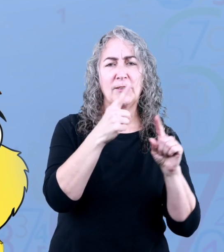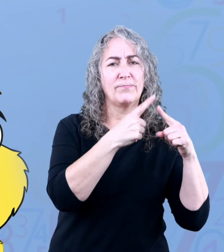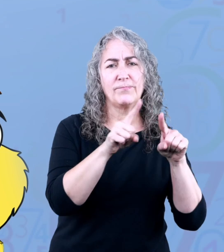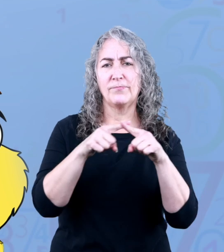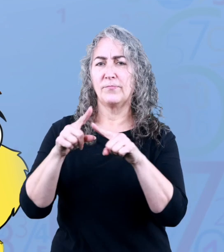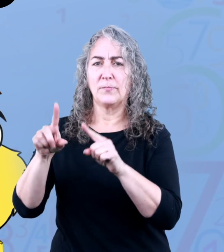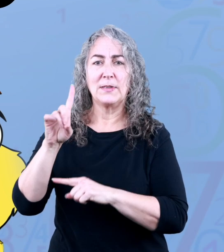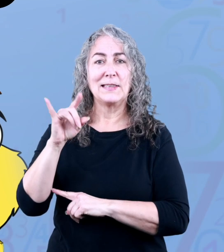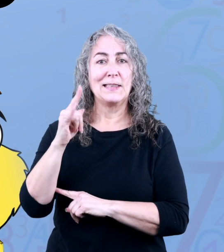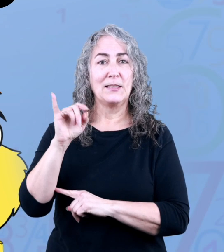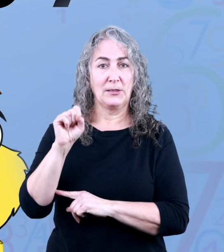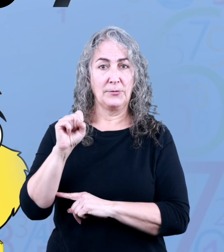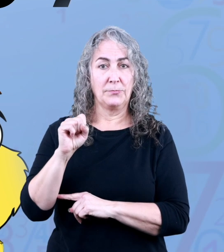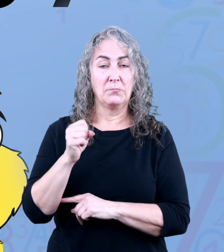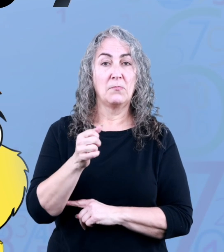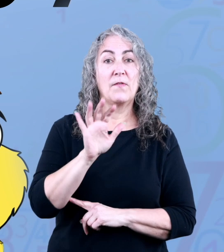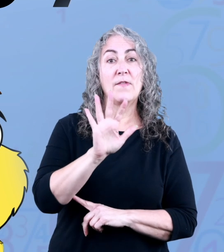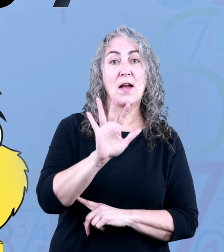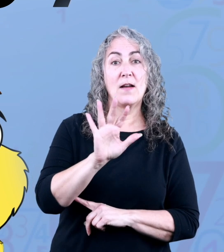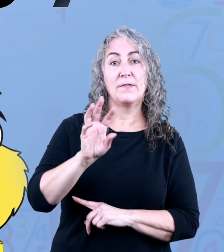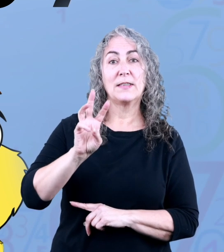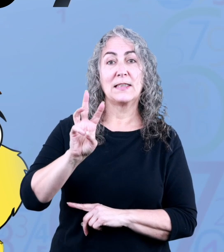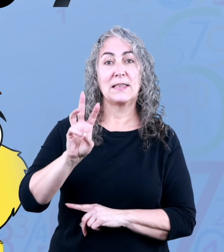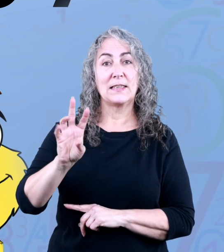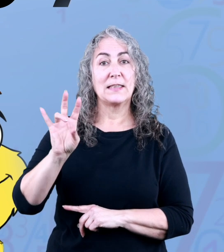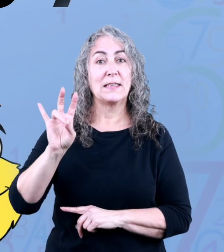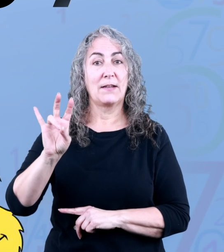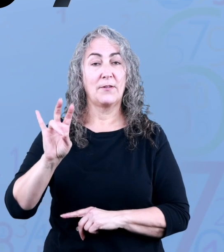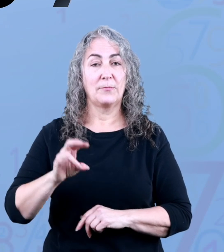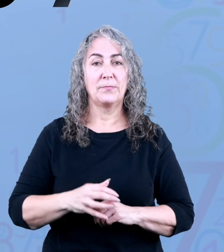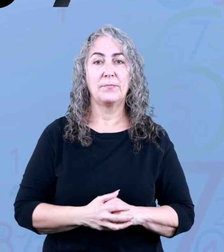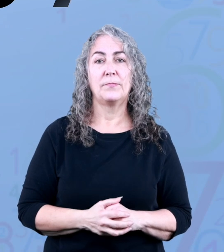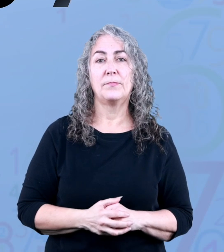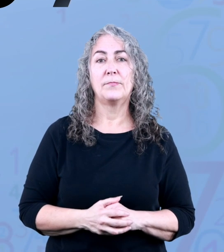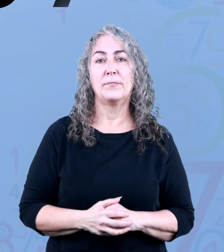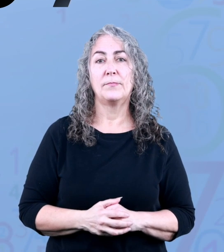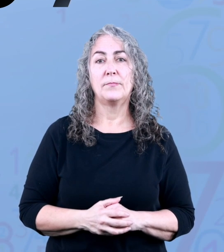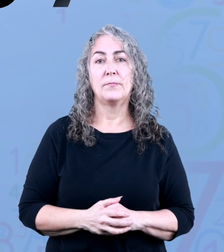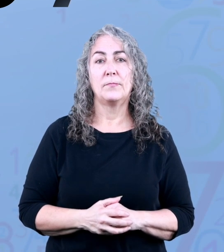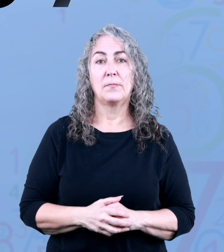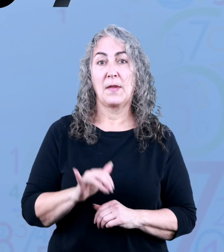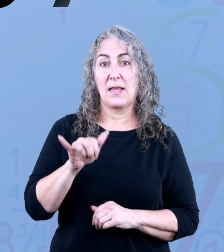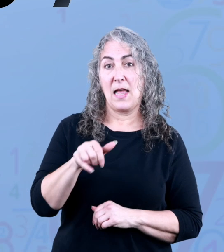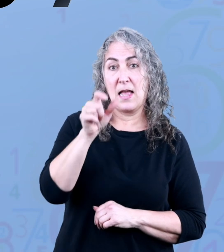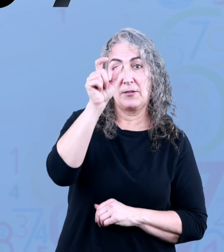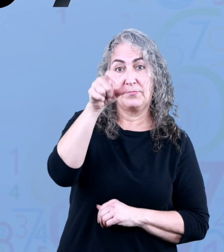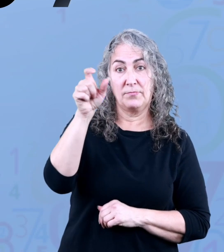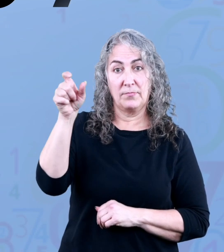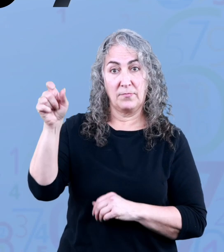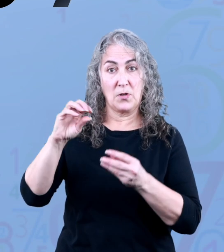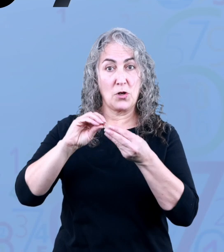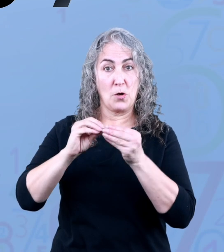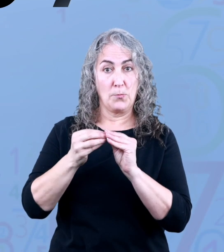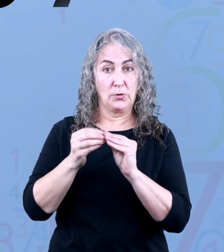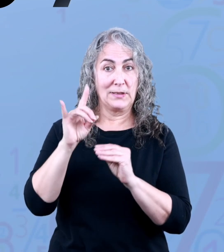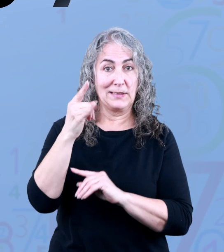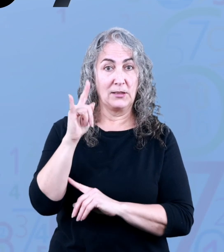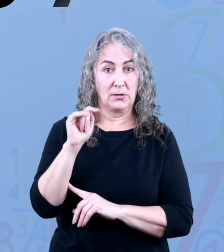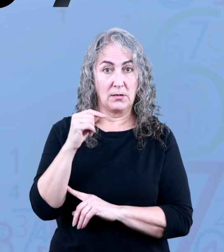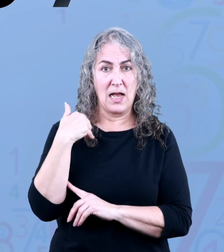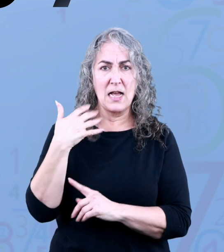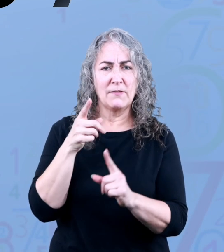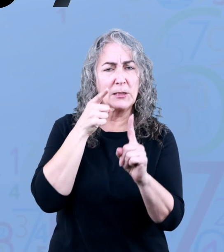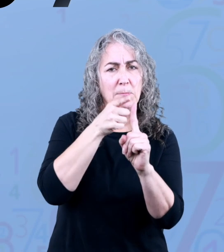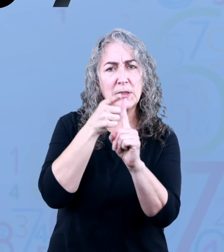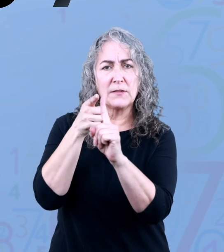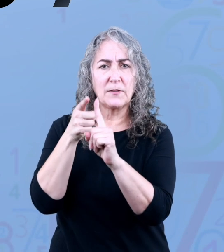three different digits this number is 567 and each of those three digits